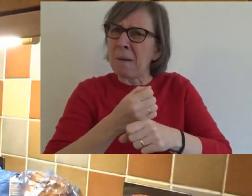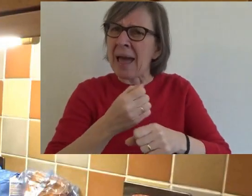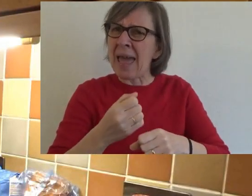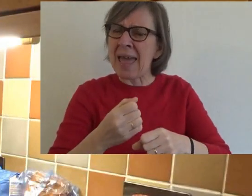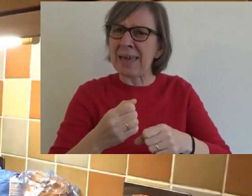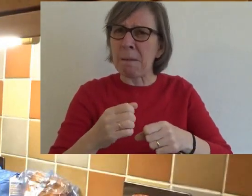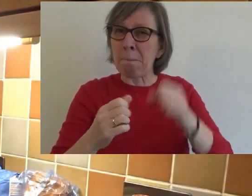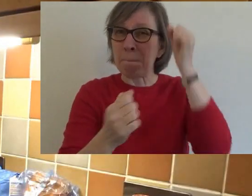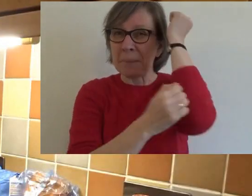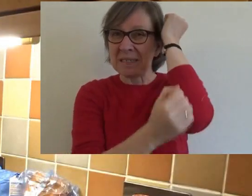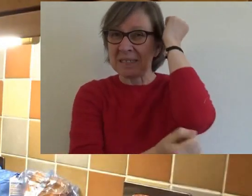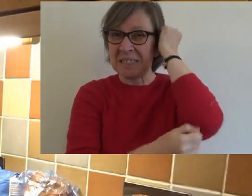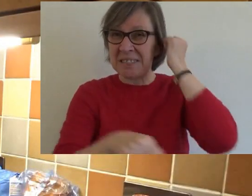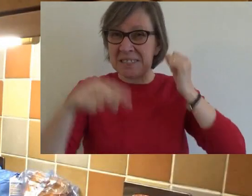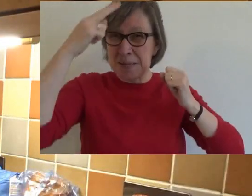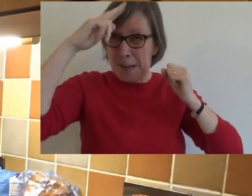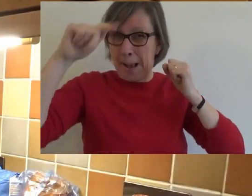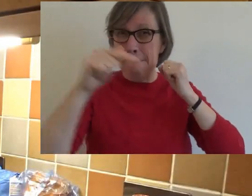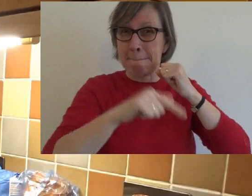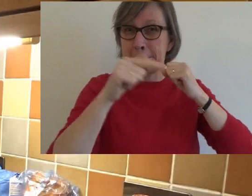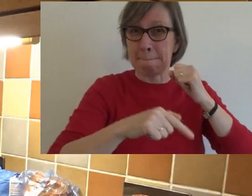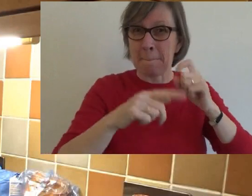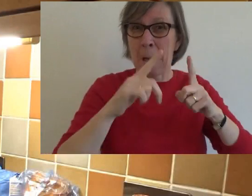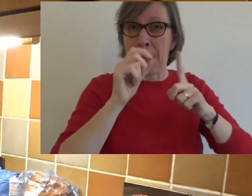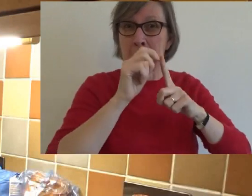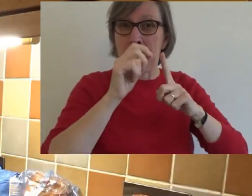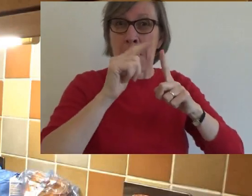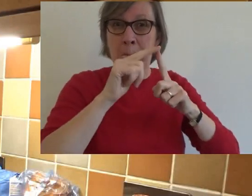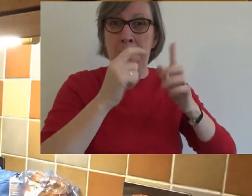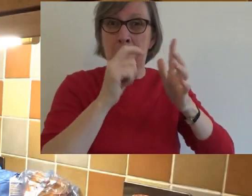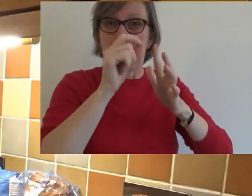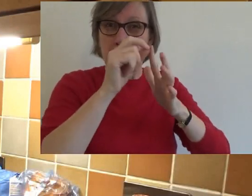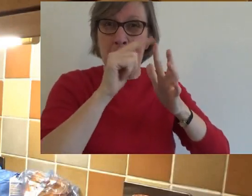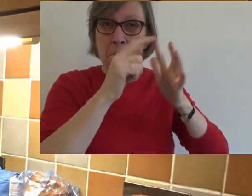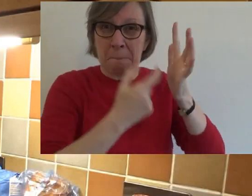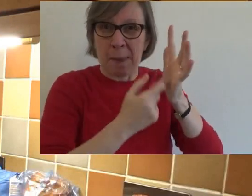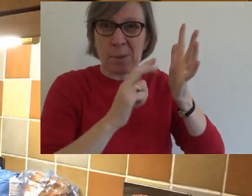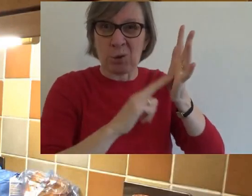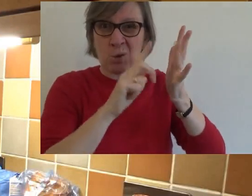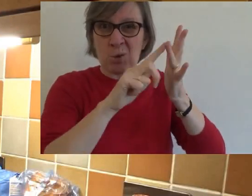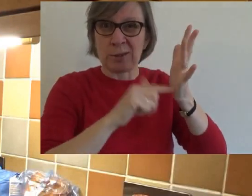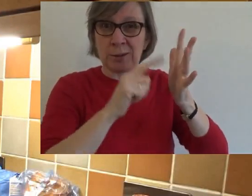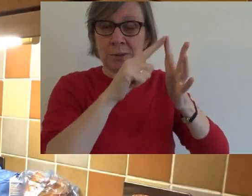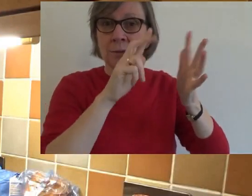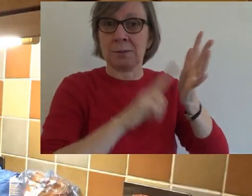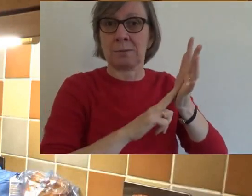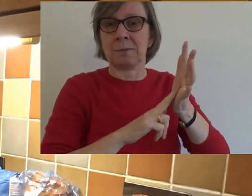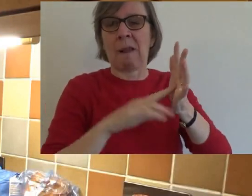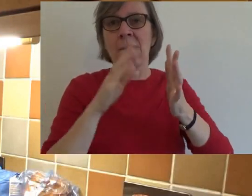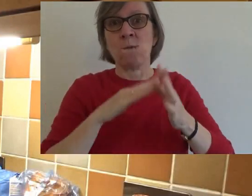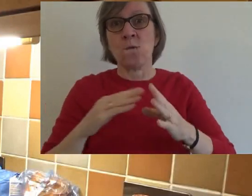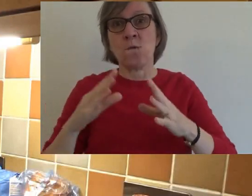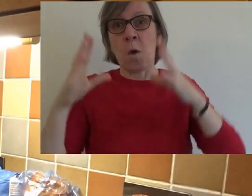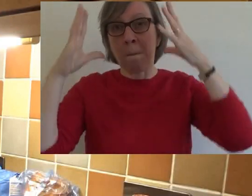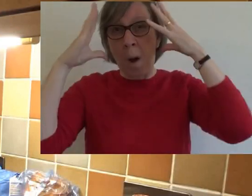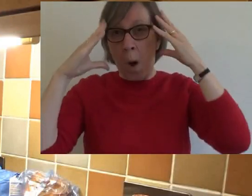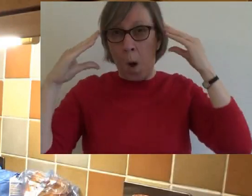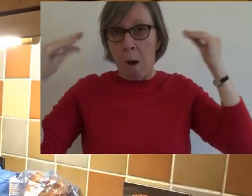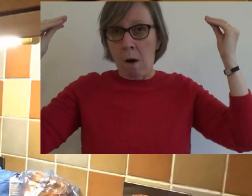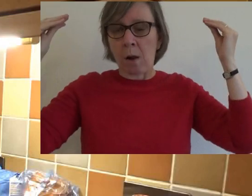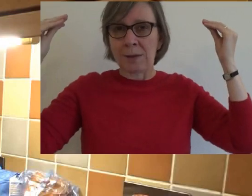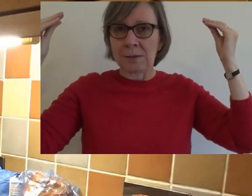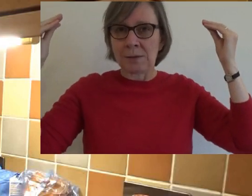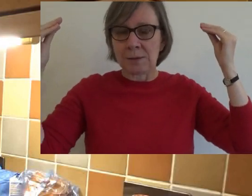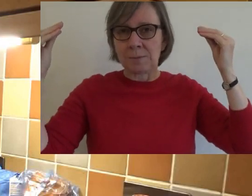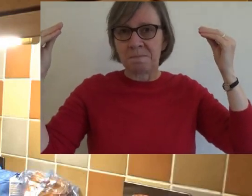be making something called Deppernorten. I hope that's how you say it. That's Dutch word that they